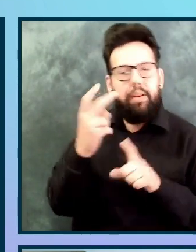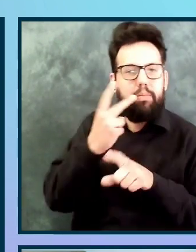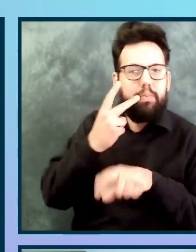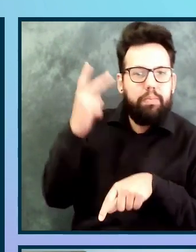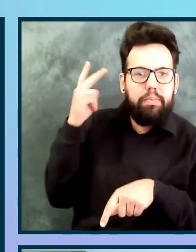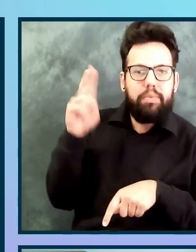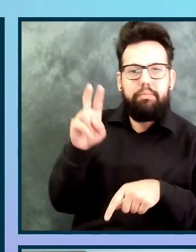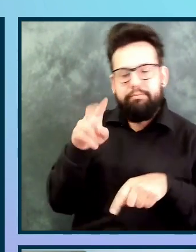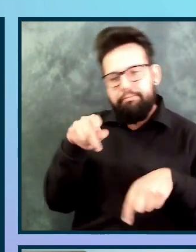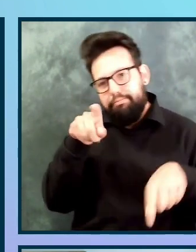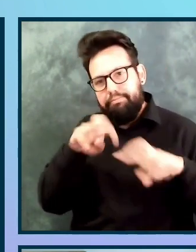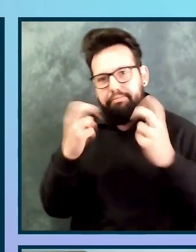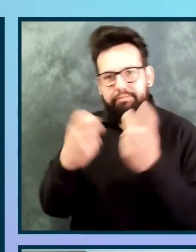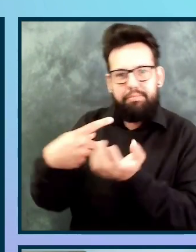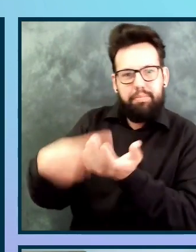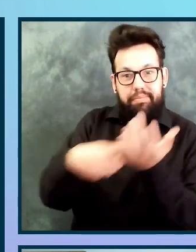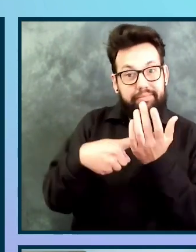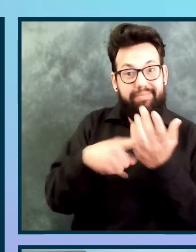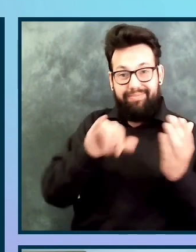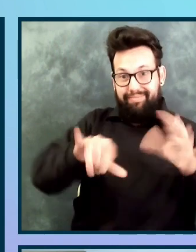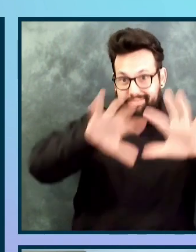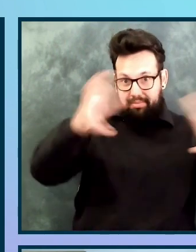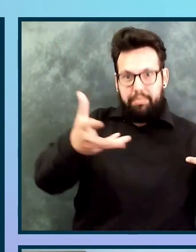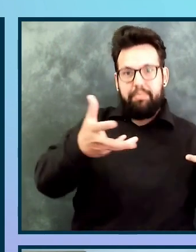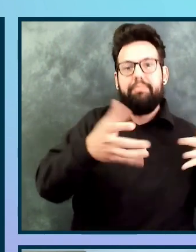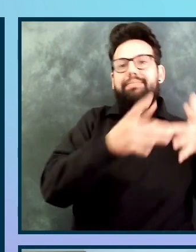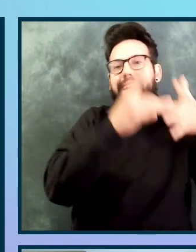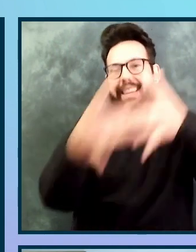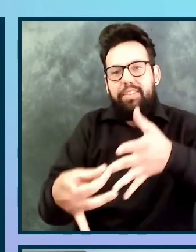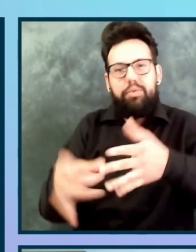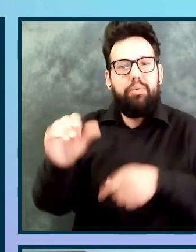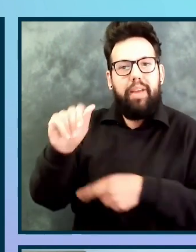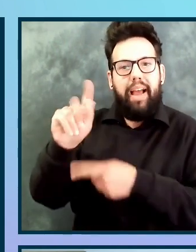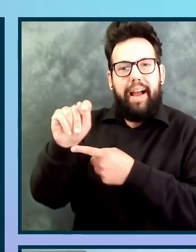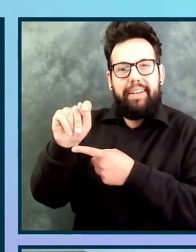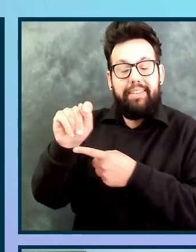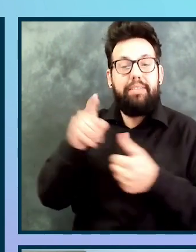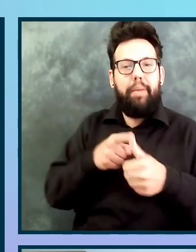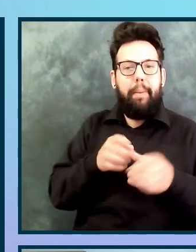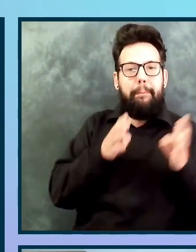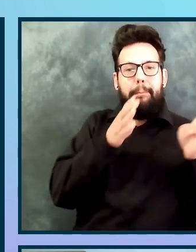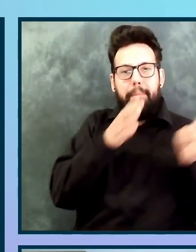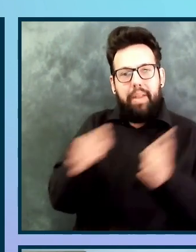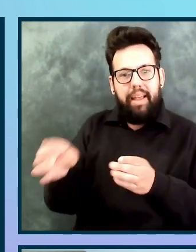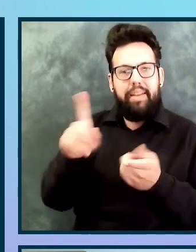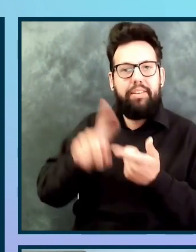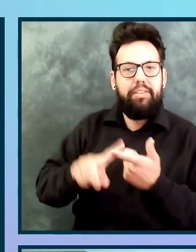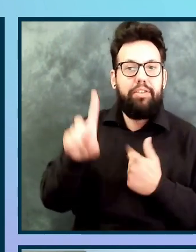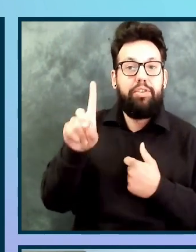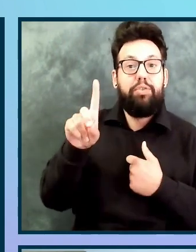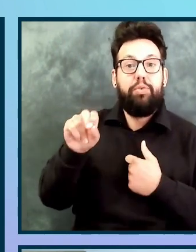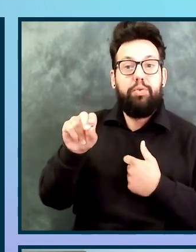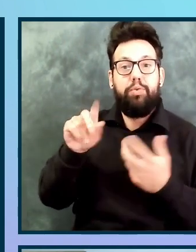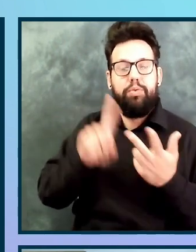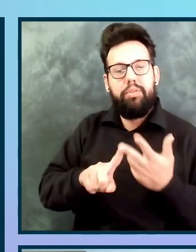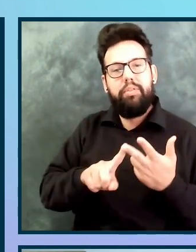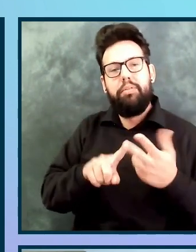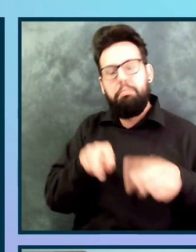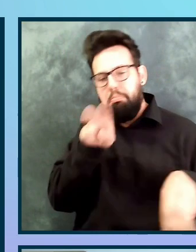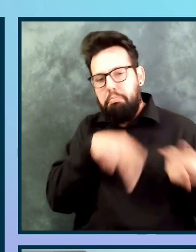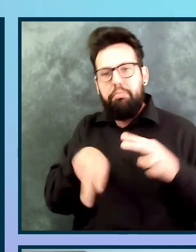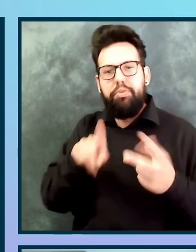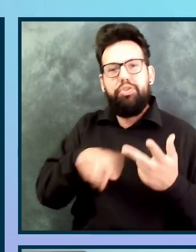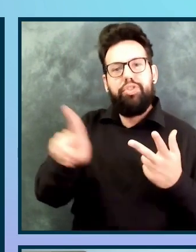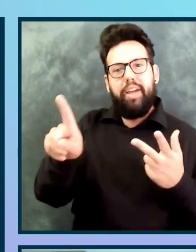the act phase. So the plan do and check, it's going to find lessons learned, right? This is where continuous